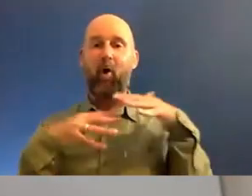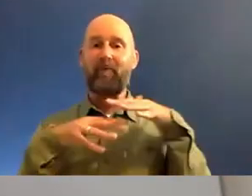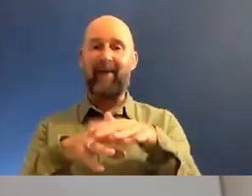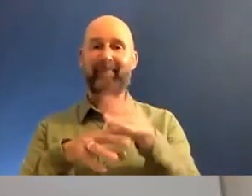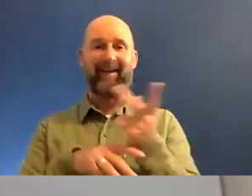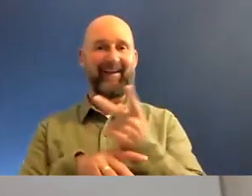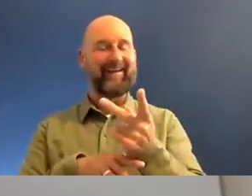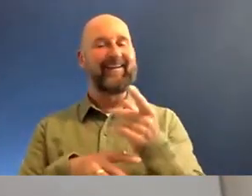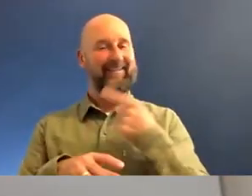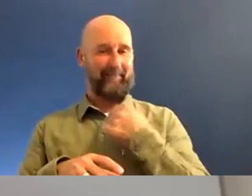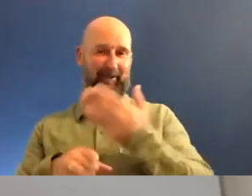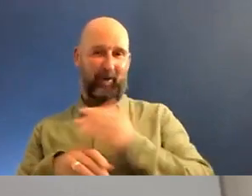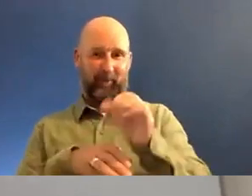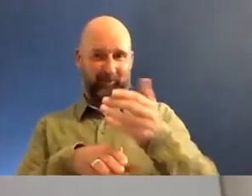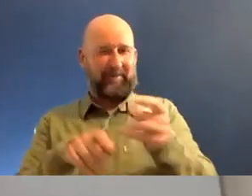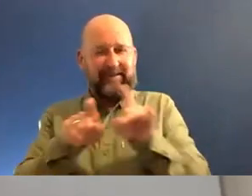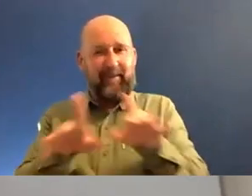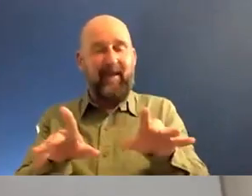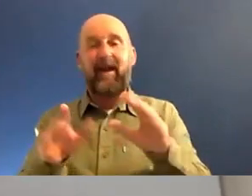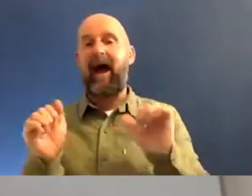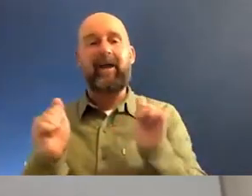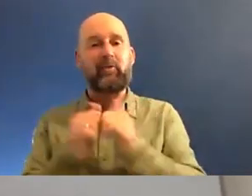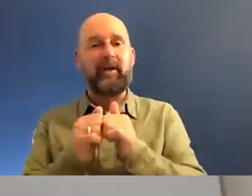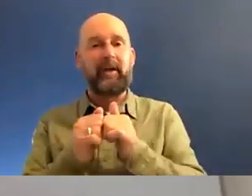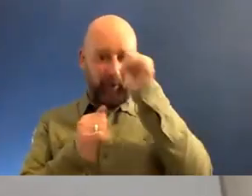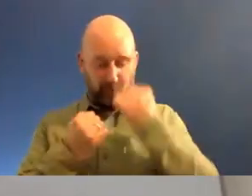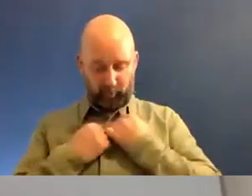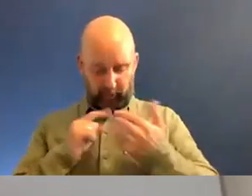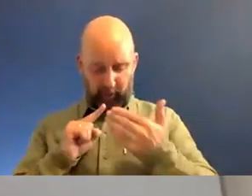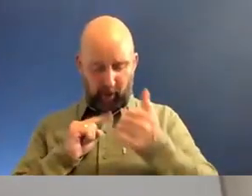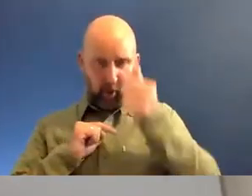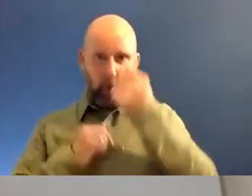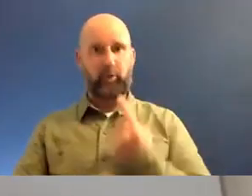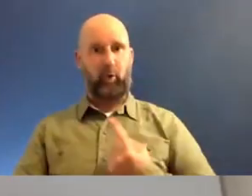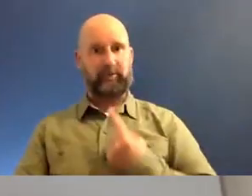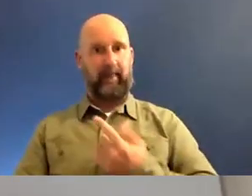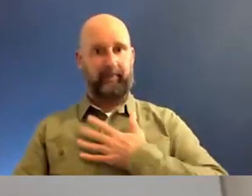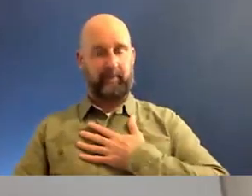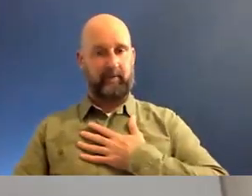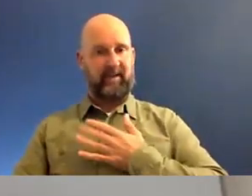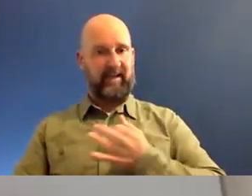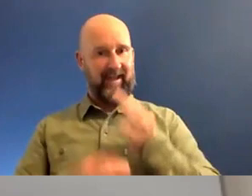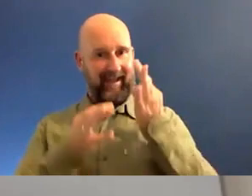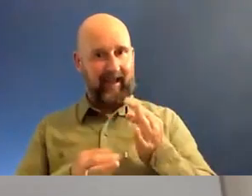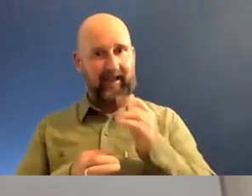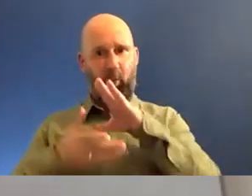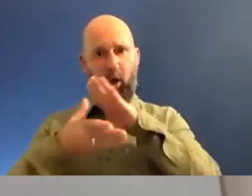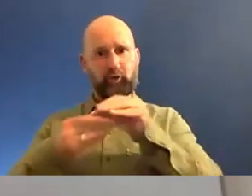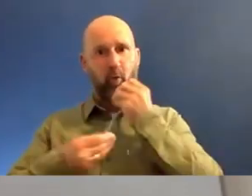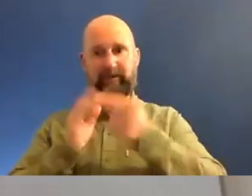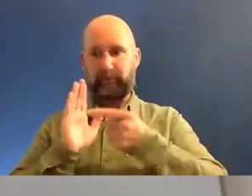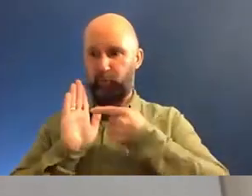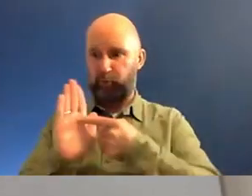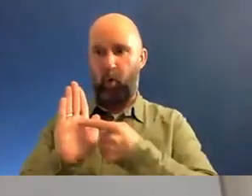sectors, and I completely agree with kind of knowing yourself and knowing exactly what stories you want to tell,